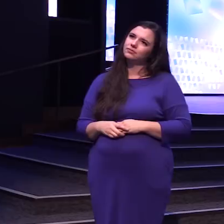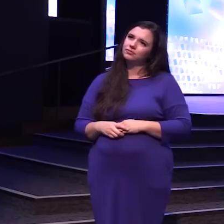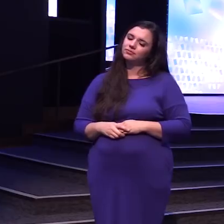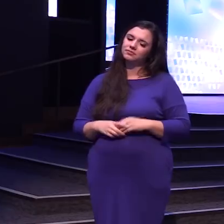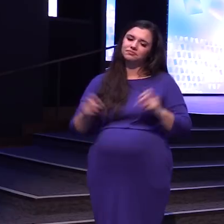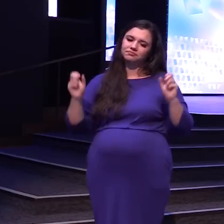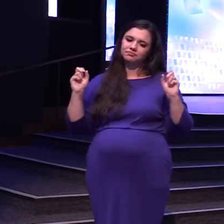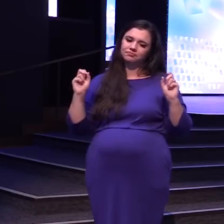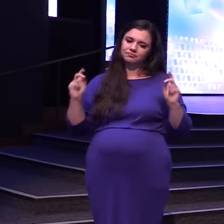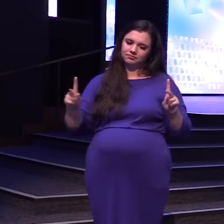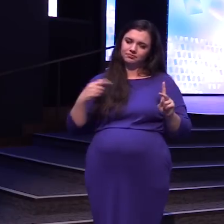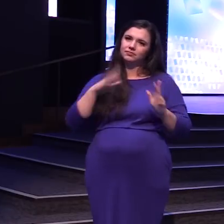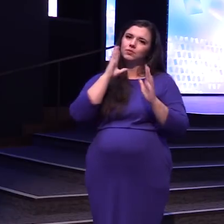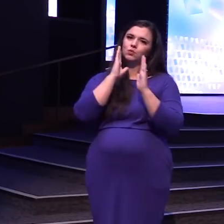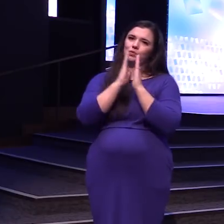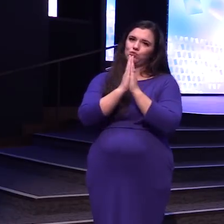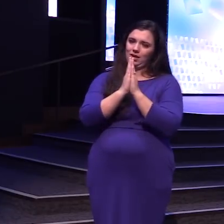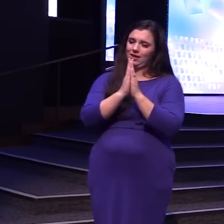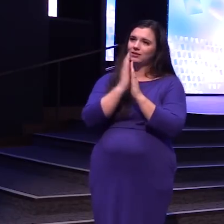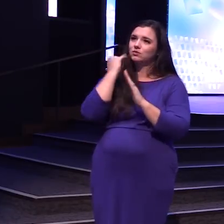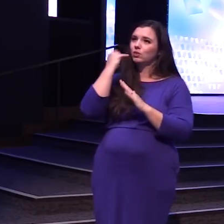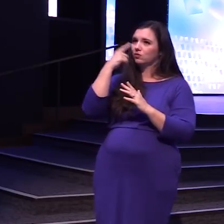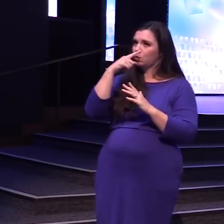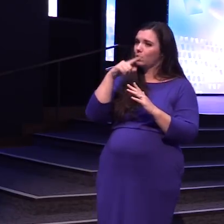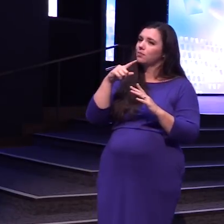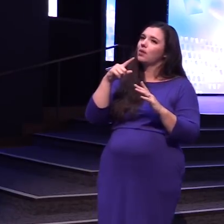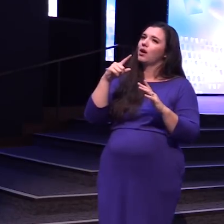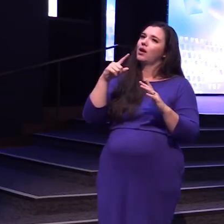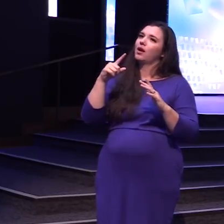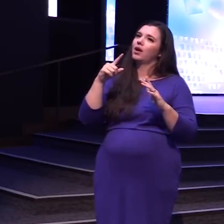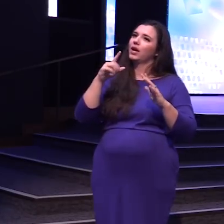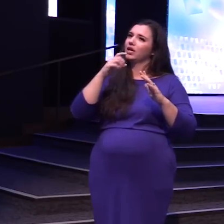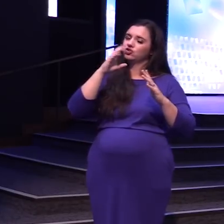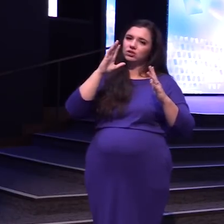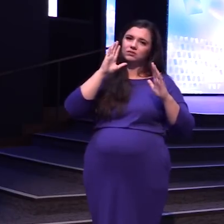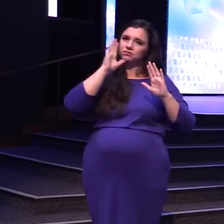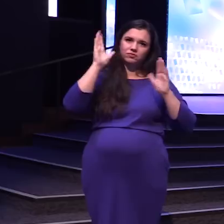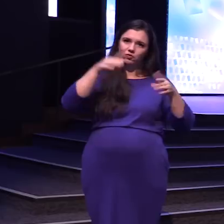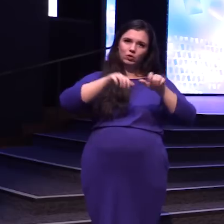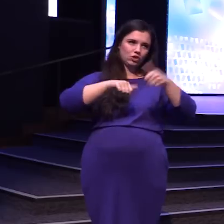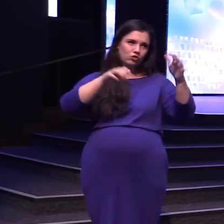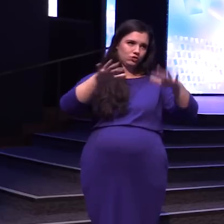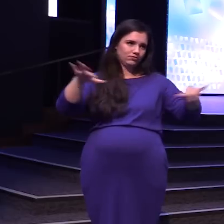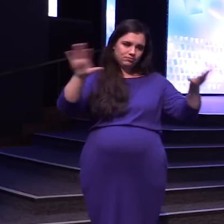All right I'm Going to Pray For us So if You'll Close Your Eyes Just to Take away Any Distractions